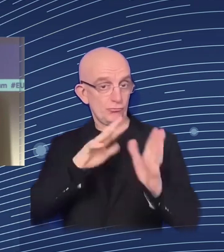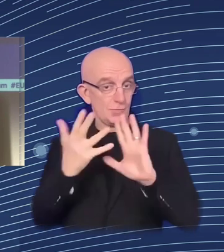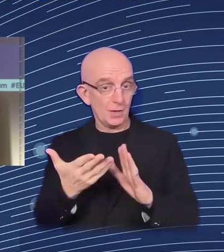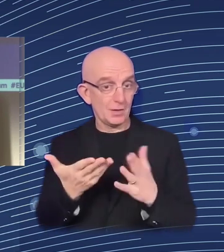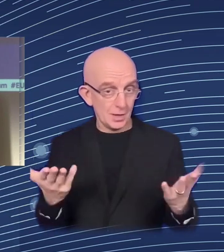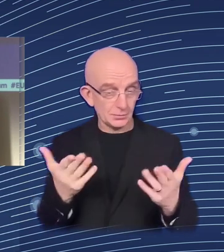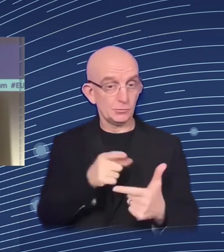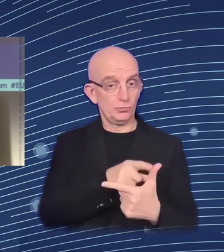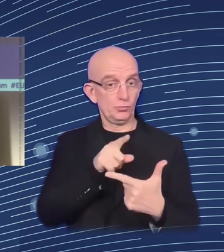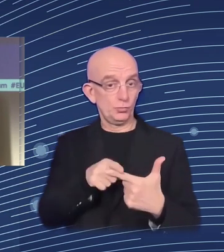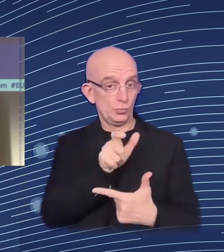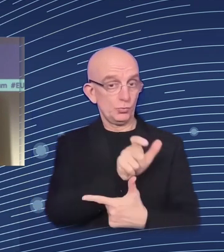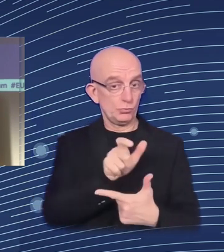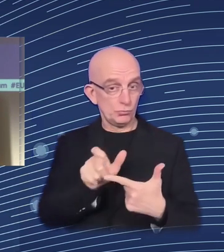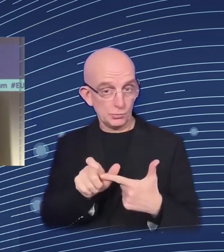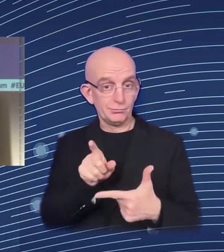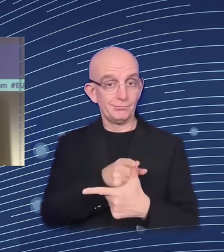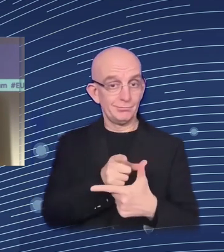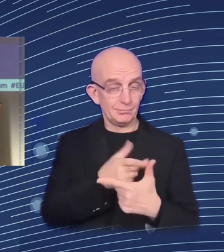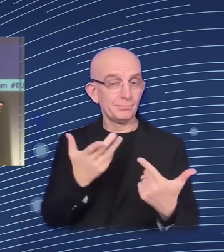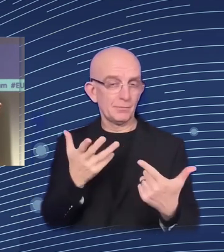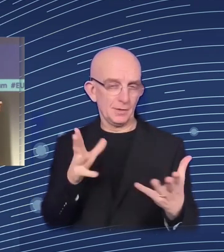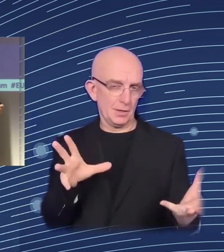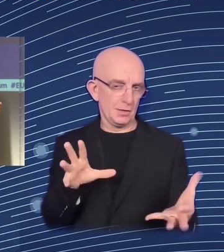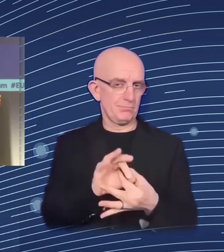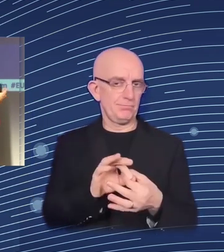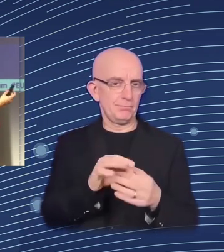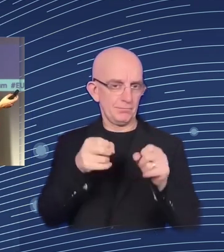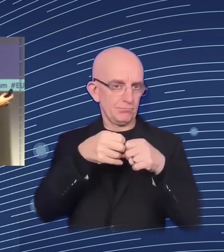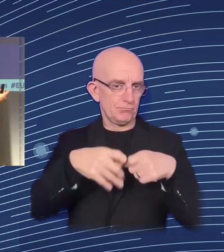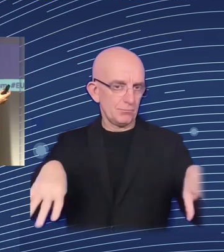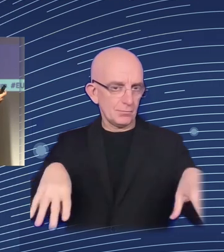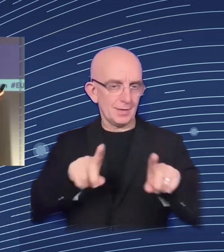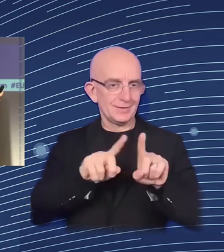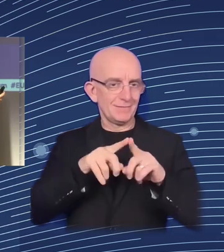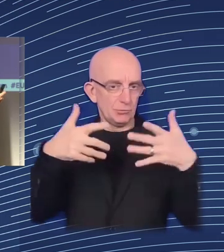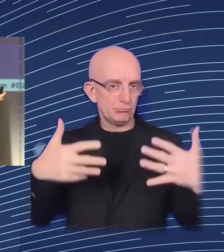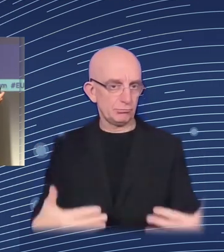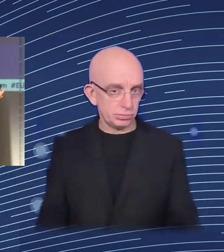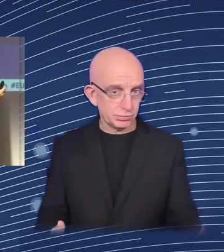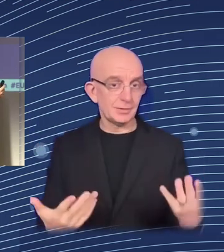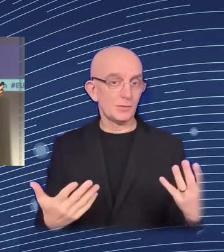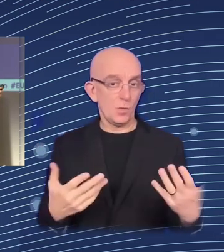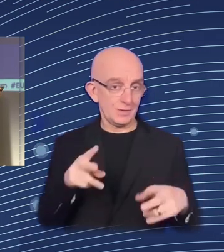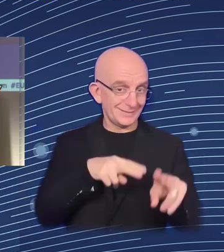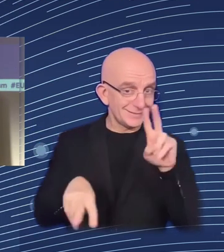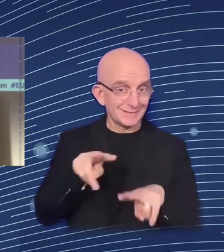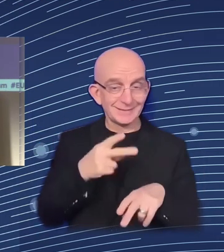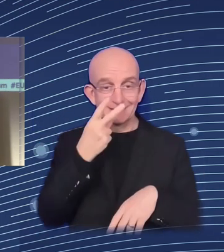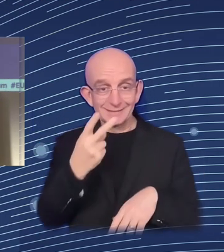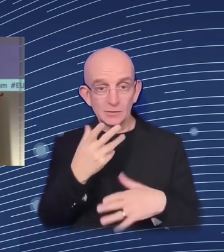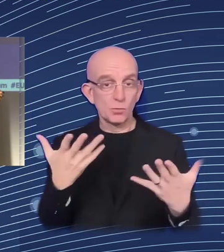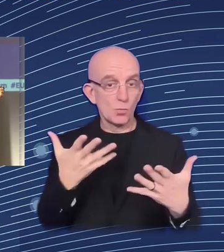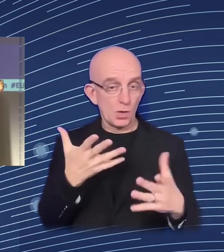This is really very complicated because, basically, there are lot of different dimensions with data at stake, and